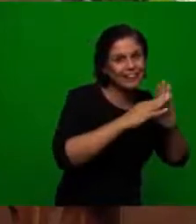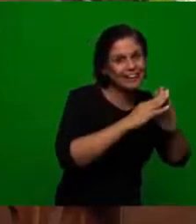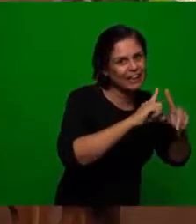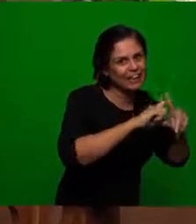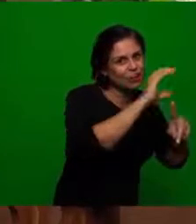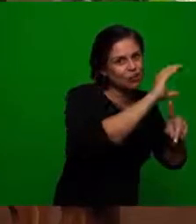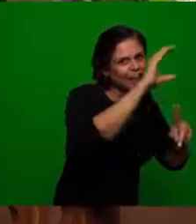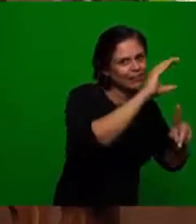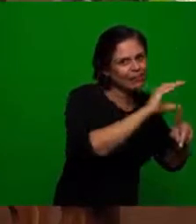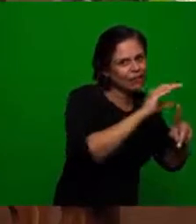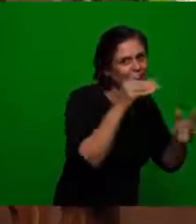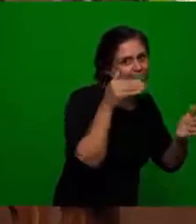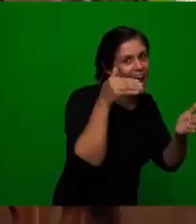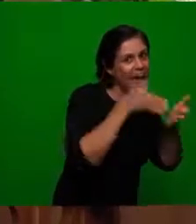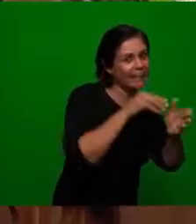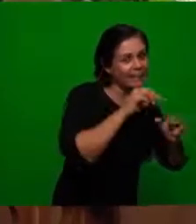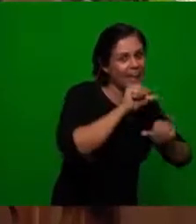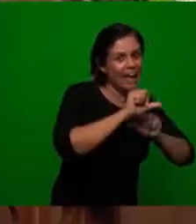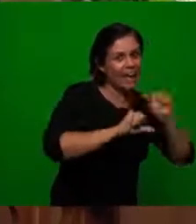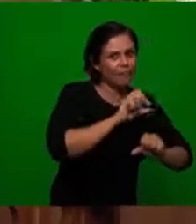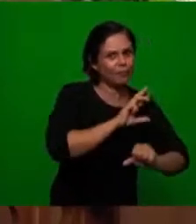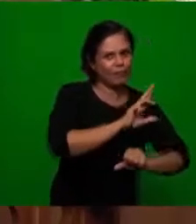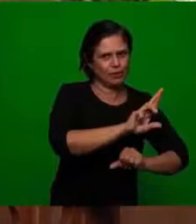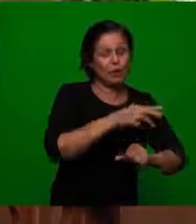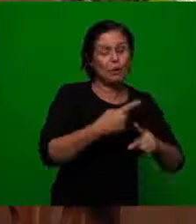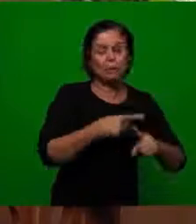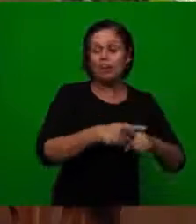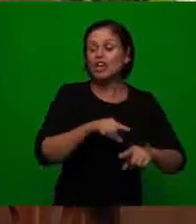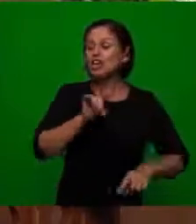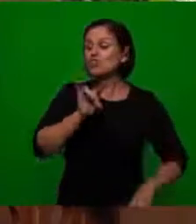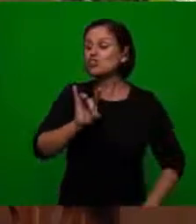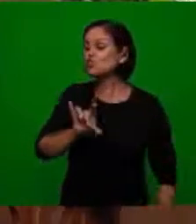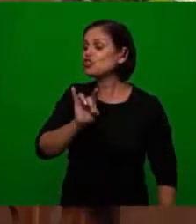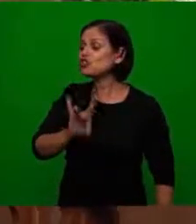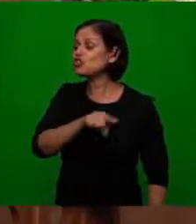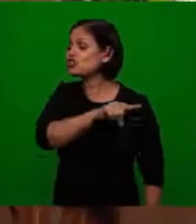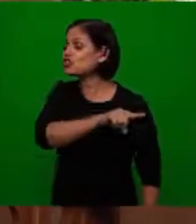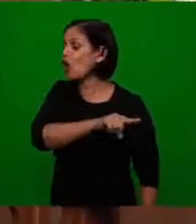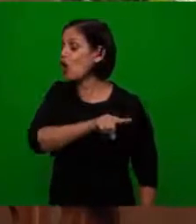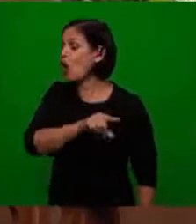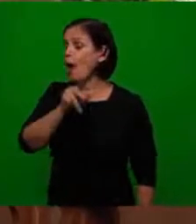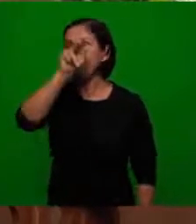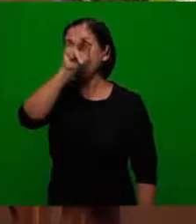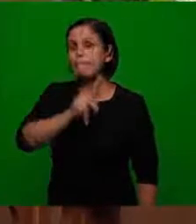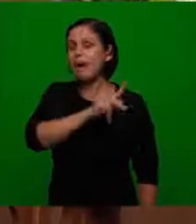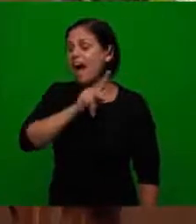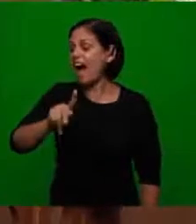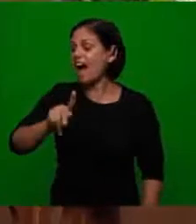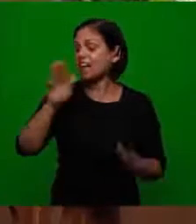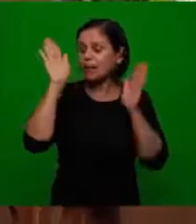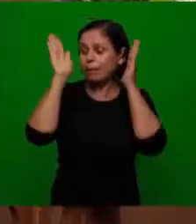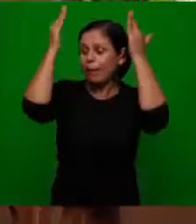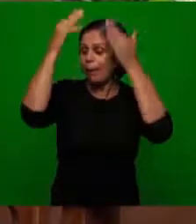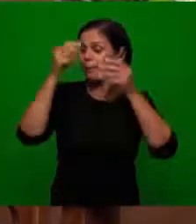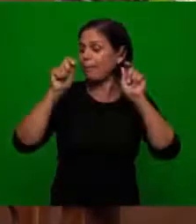imprisoned in the mosques so whoever could read the bible were the religious